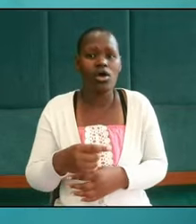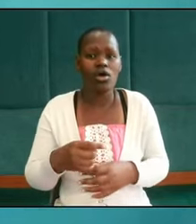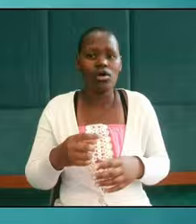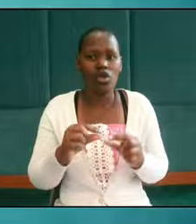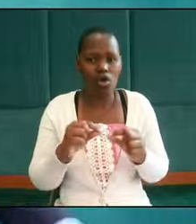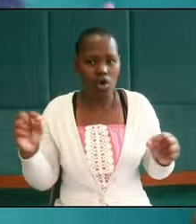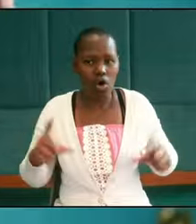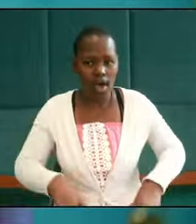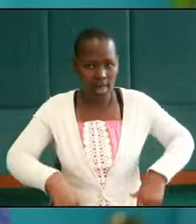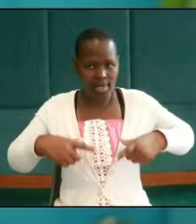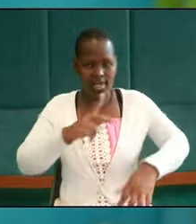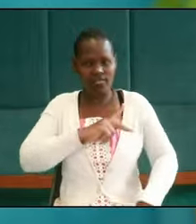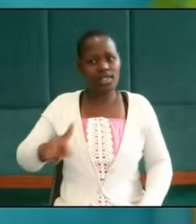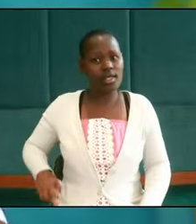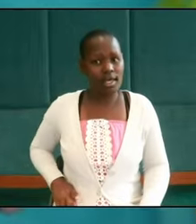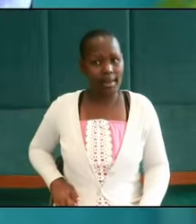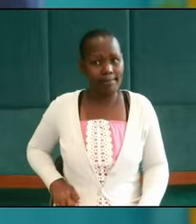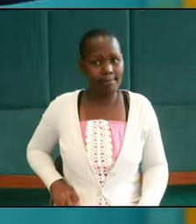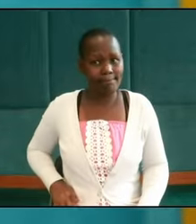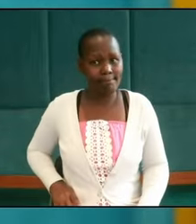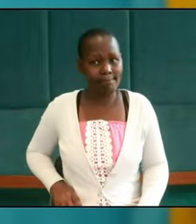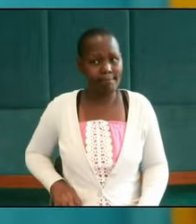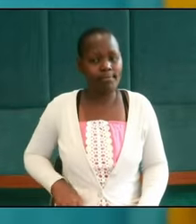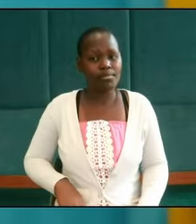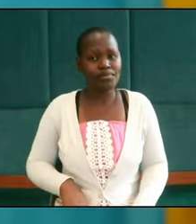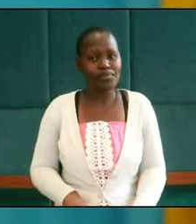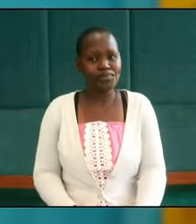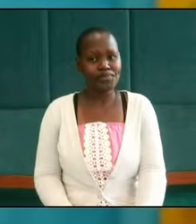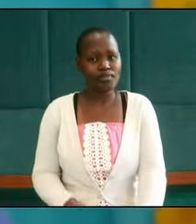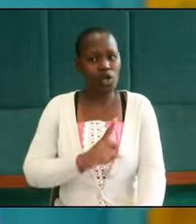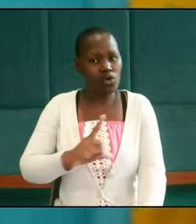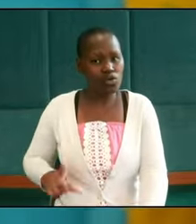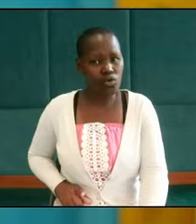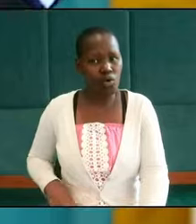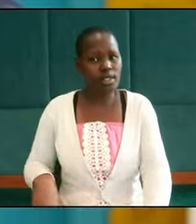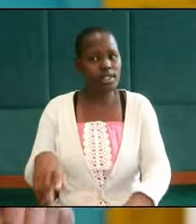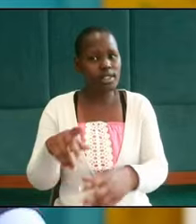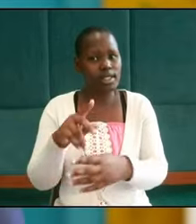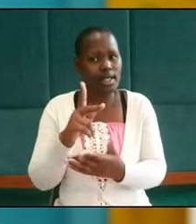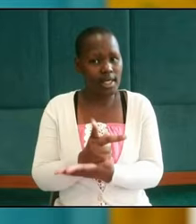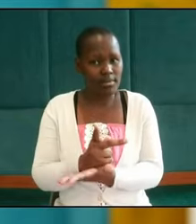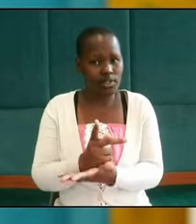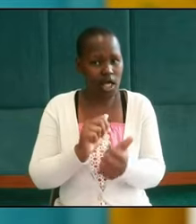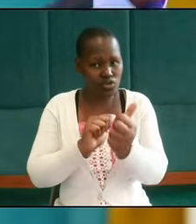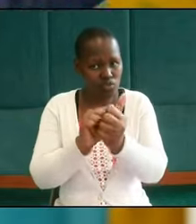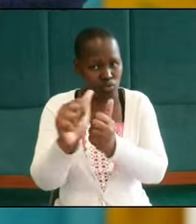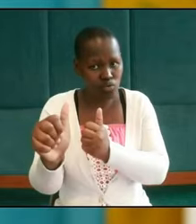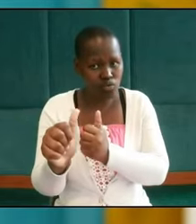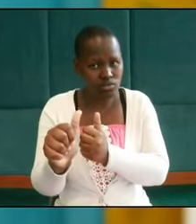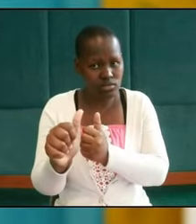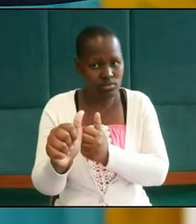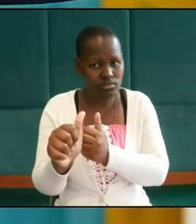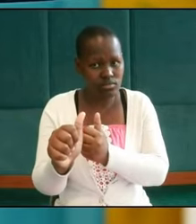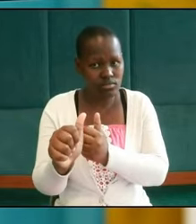indeed the Lord kept and closed the mouths of the lion and I